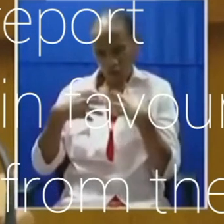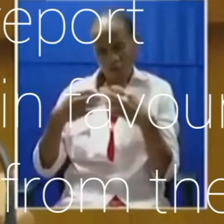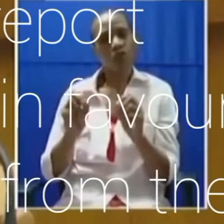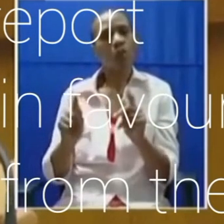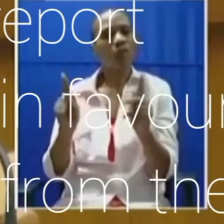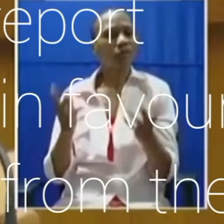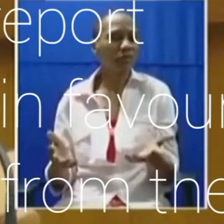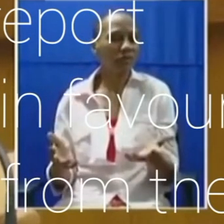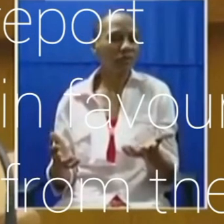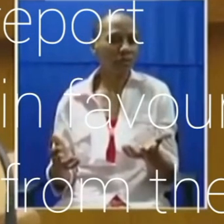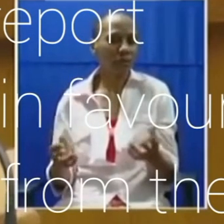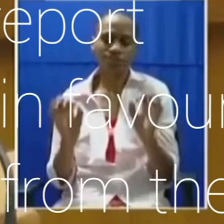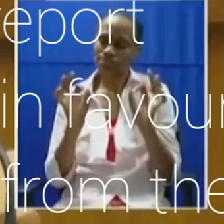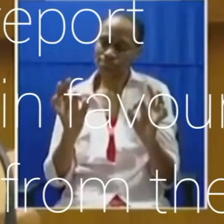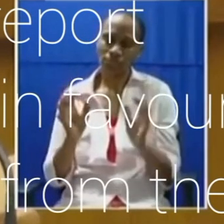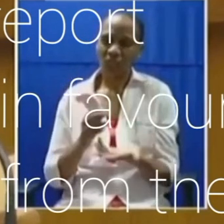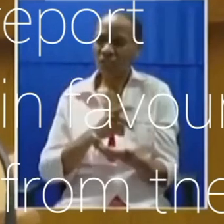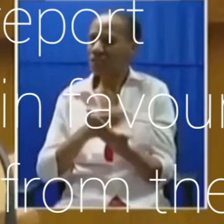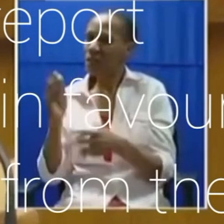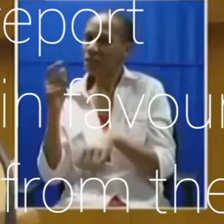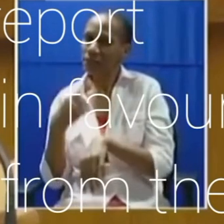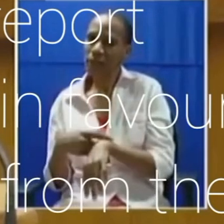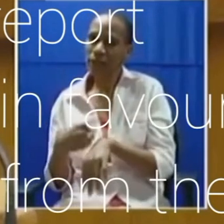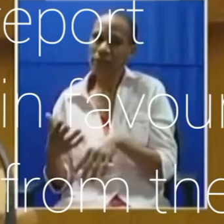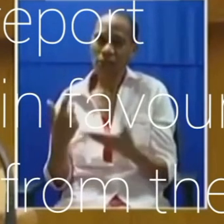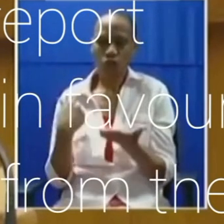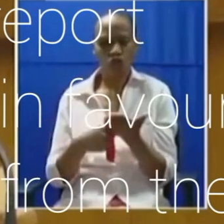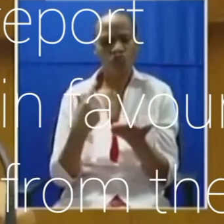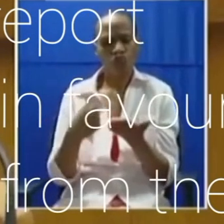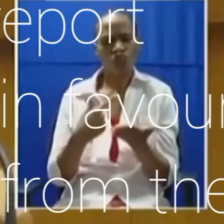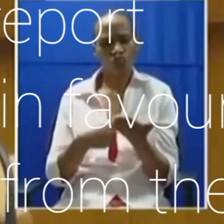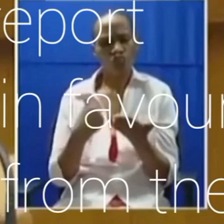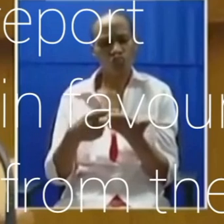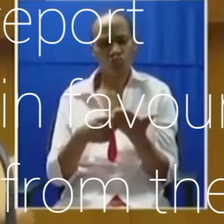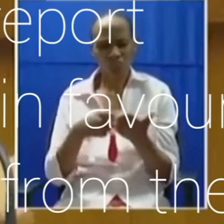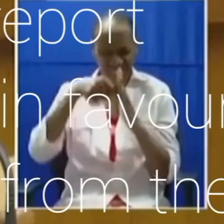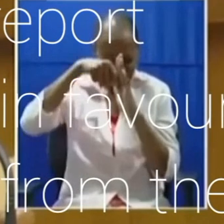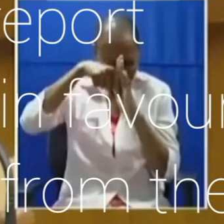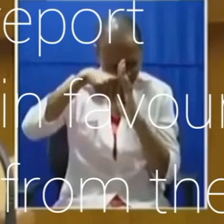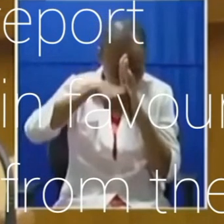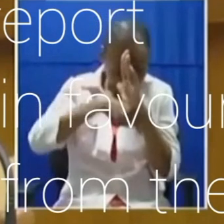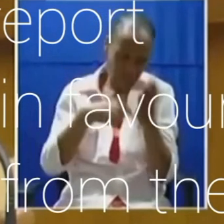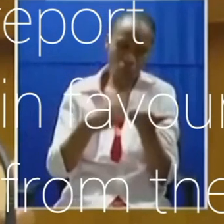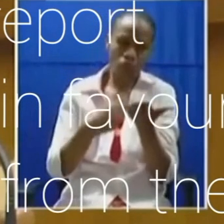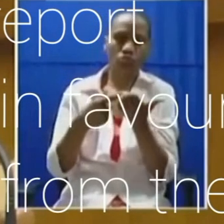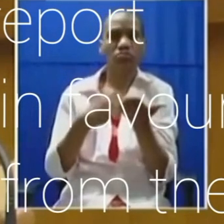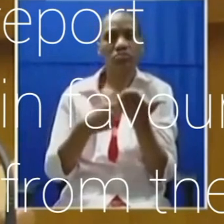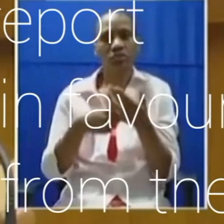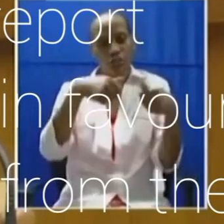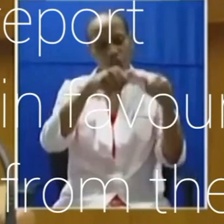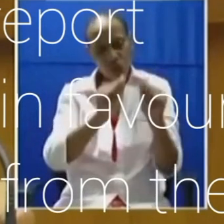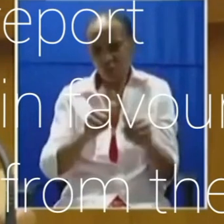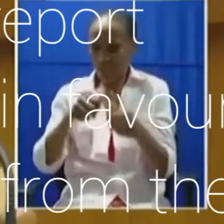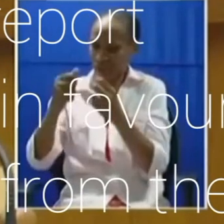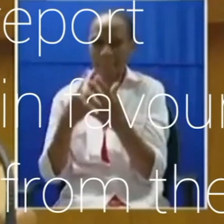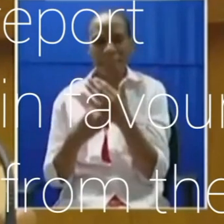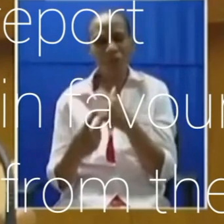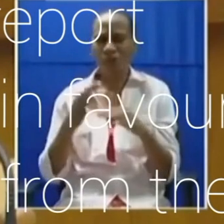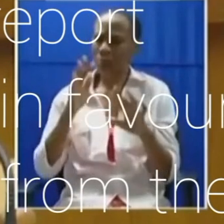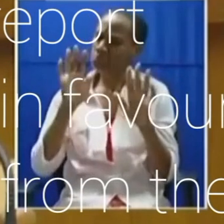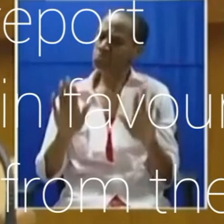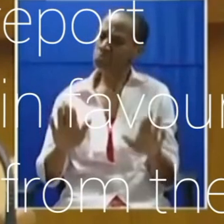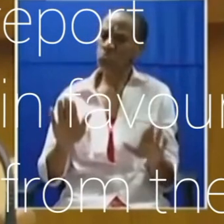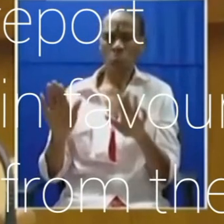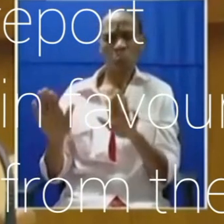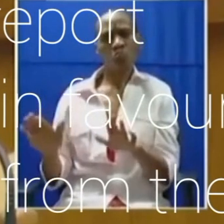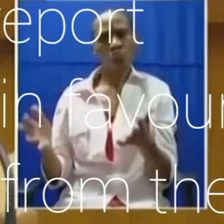even when, at times, the debate became more robust. They kept their cool and